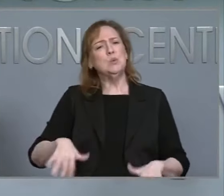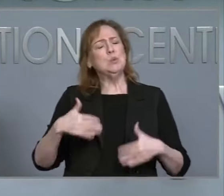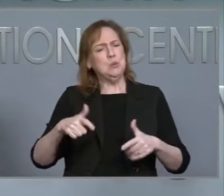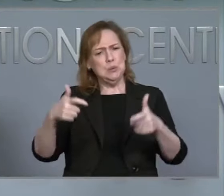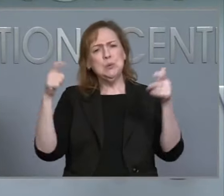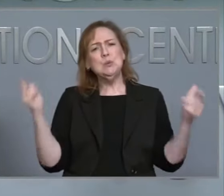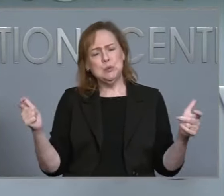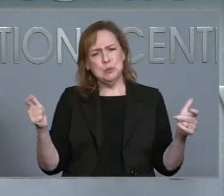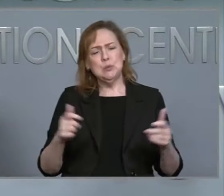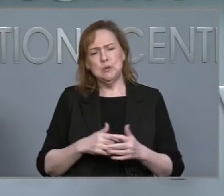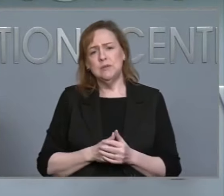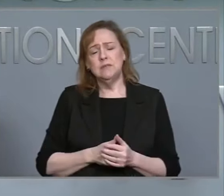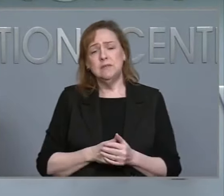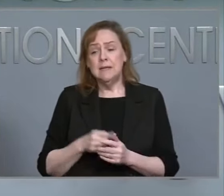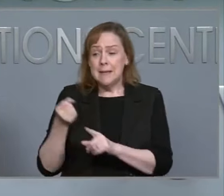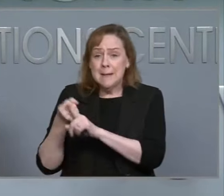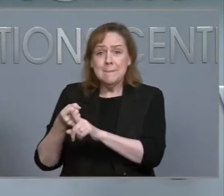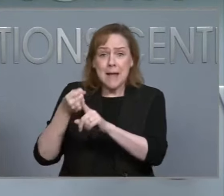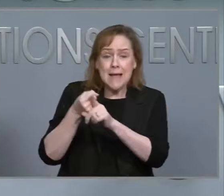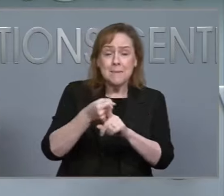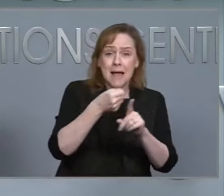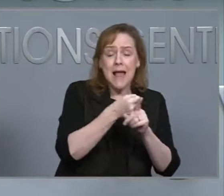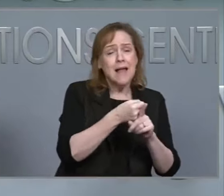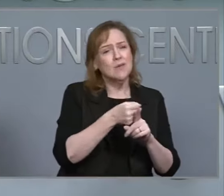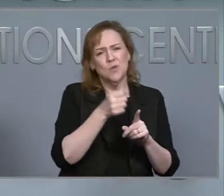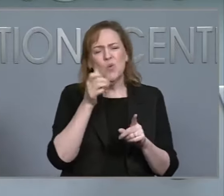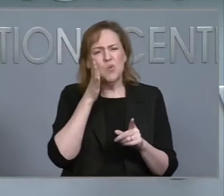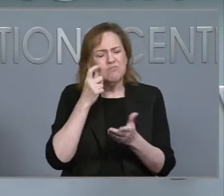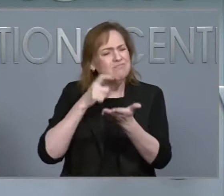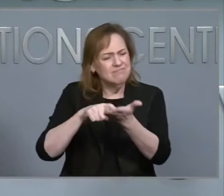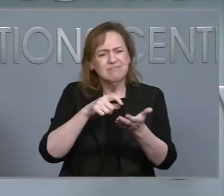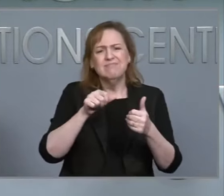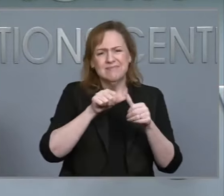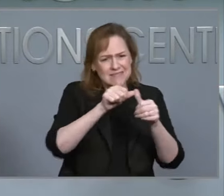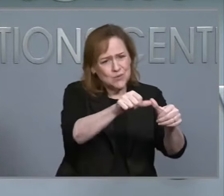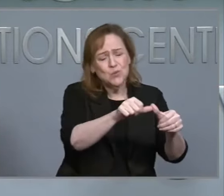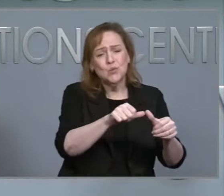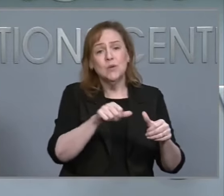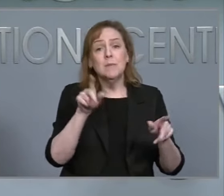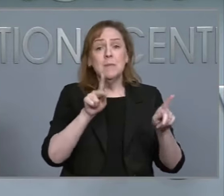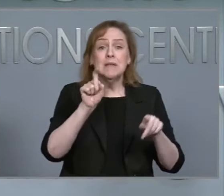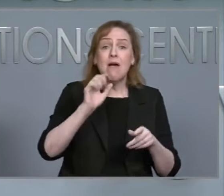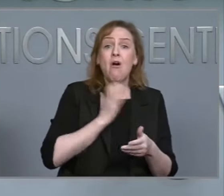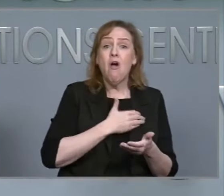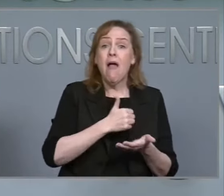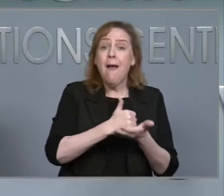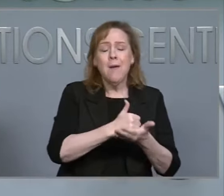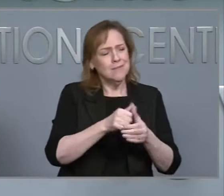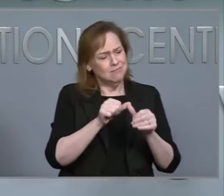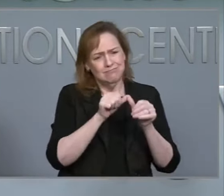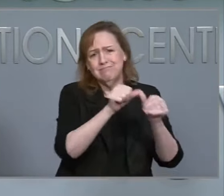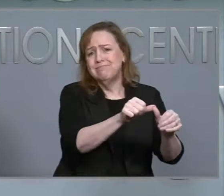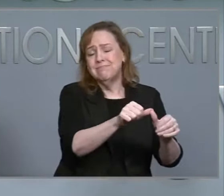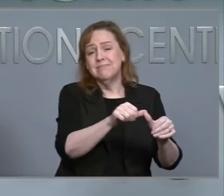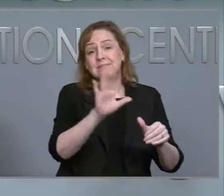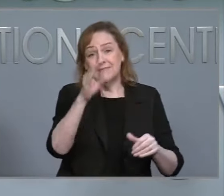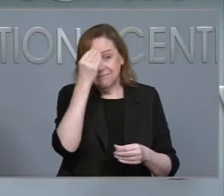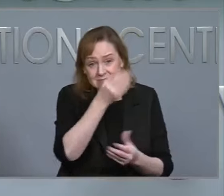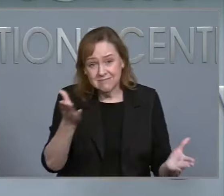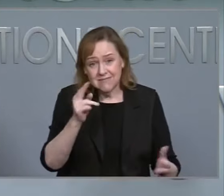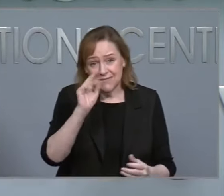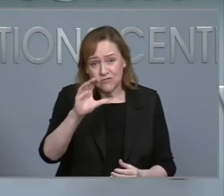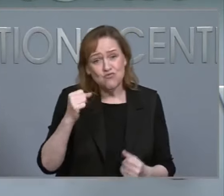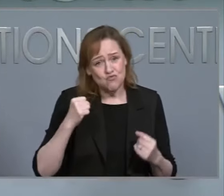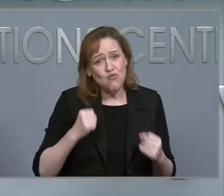Helene's impacts will continue, and people will continue to need our help. North Carolina is strong, and our first